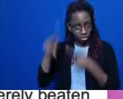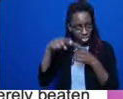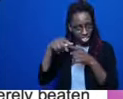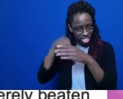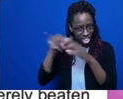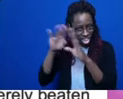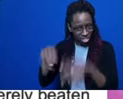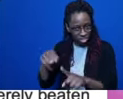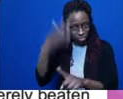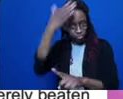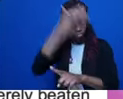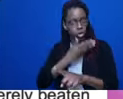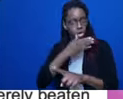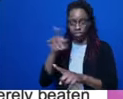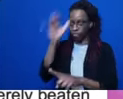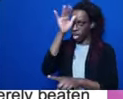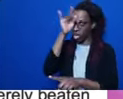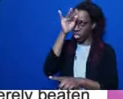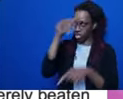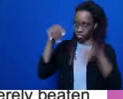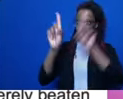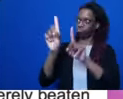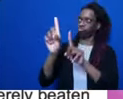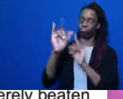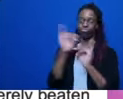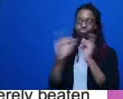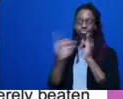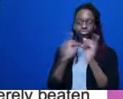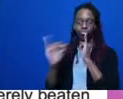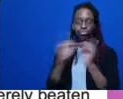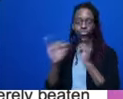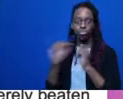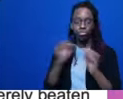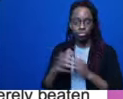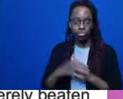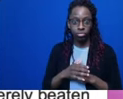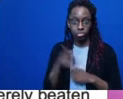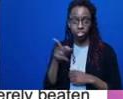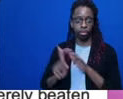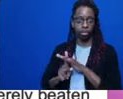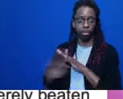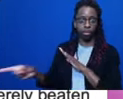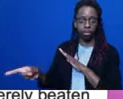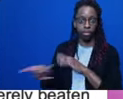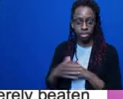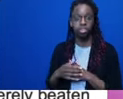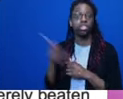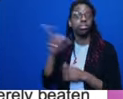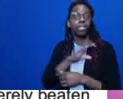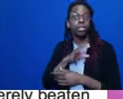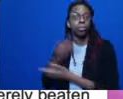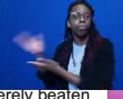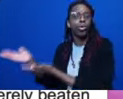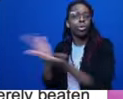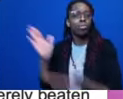So she runs away. They bring her back. And they interview her in front of her father. Now, if you're being